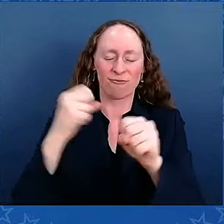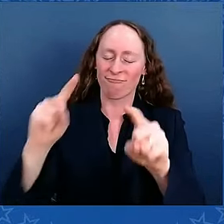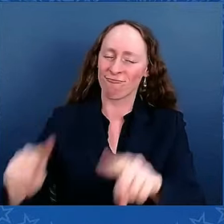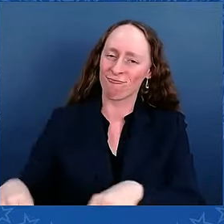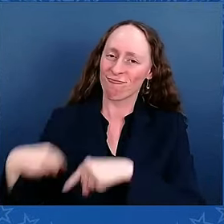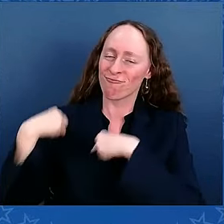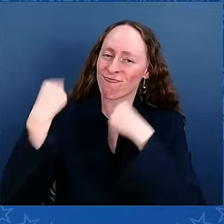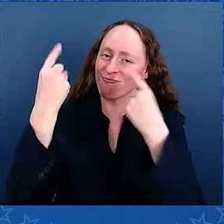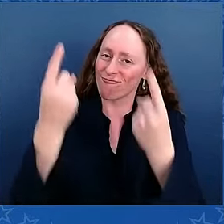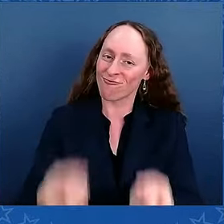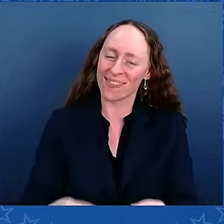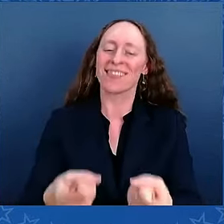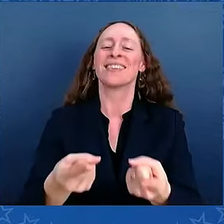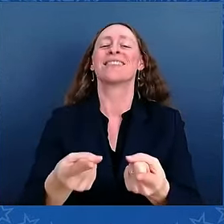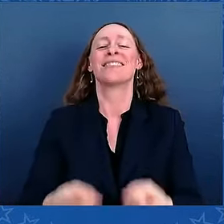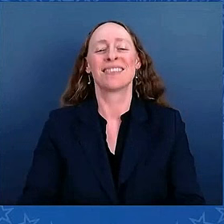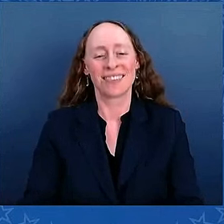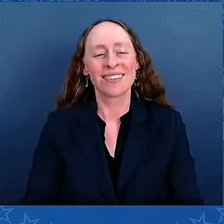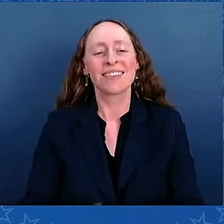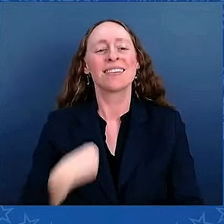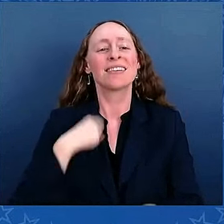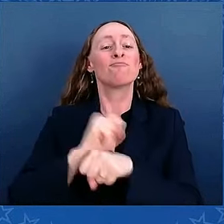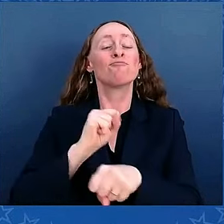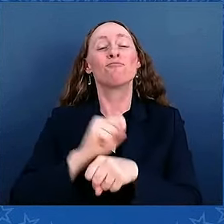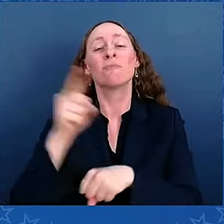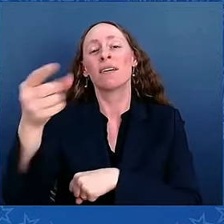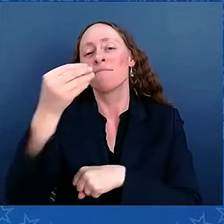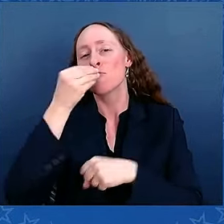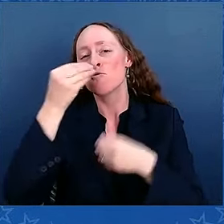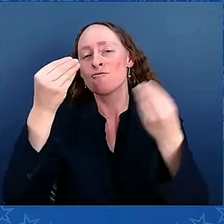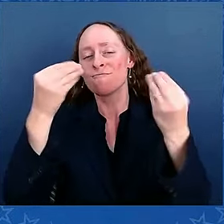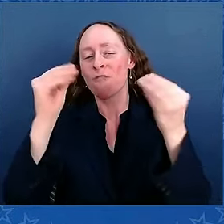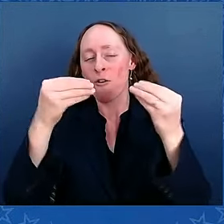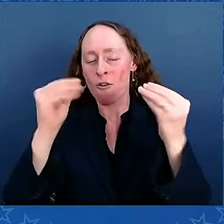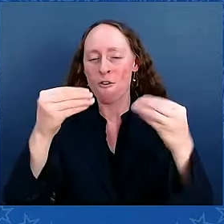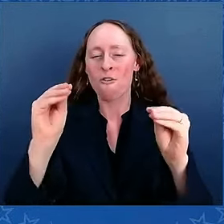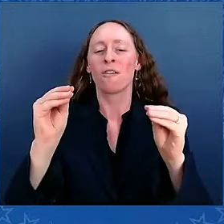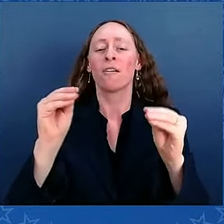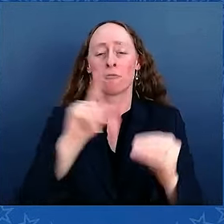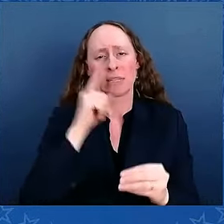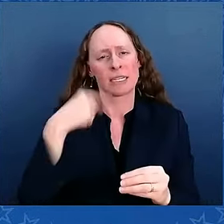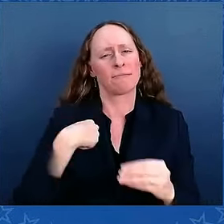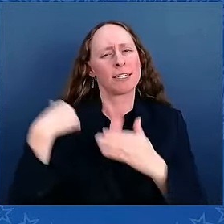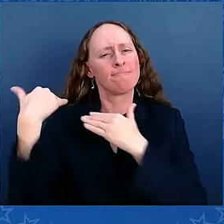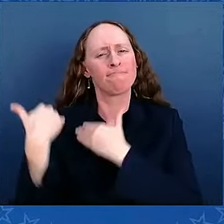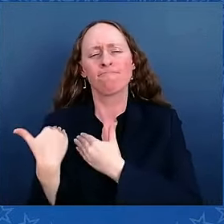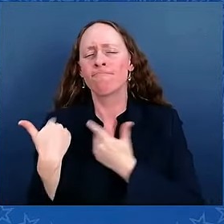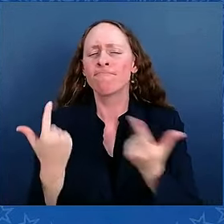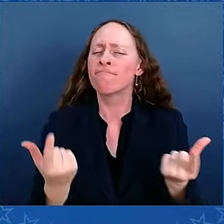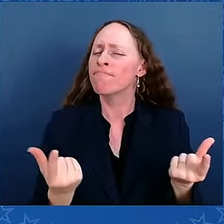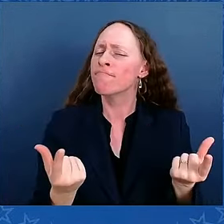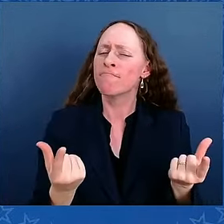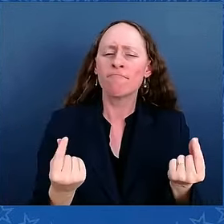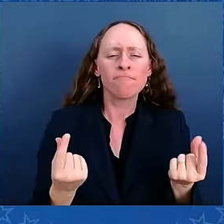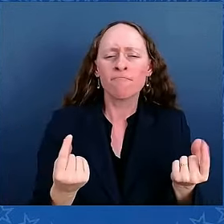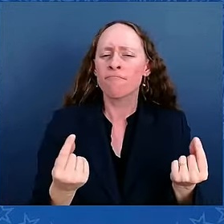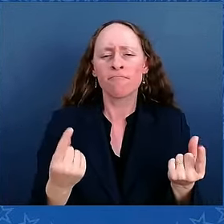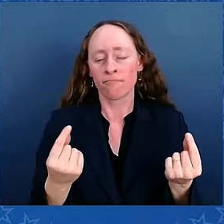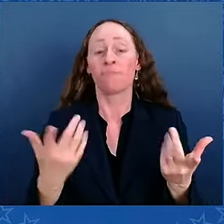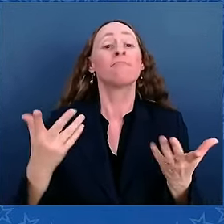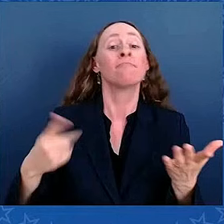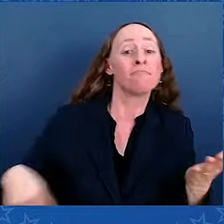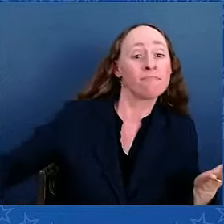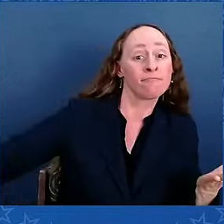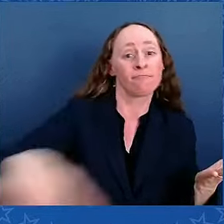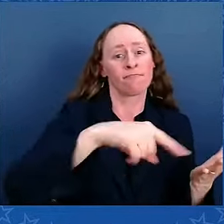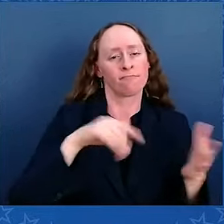The last eight of those years, I've had the honor of being the shop steward at my store, 3788 in Bryn Mawr. When I first became a shop